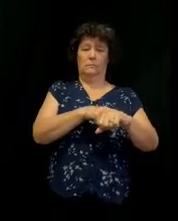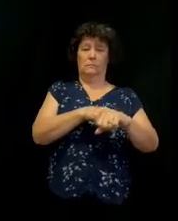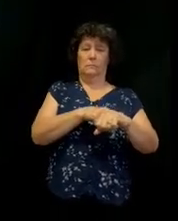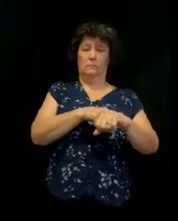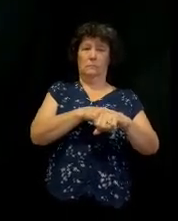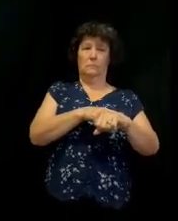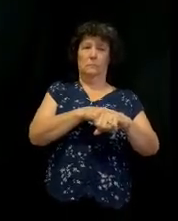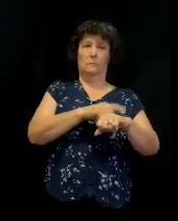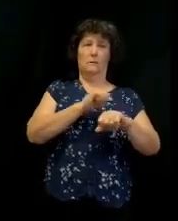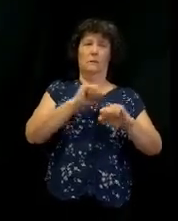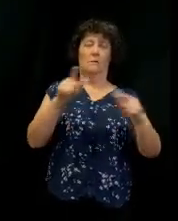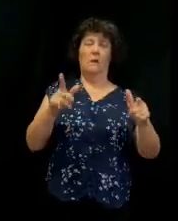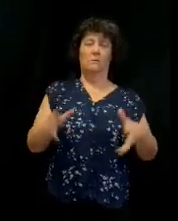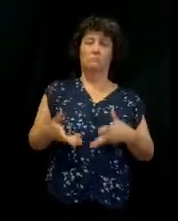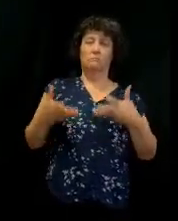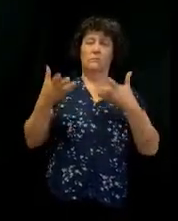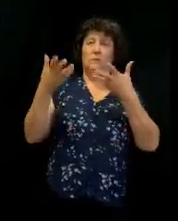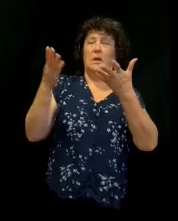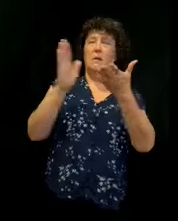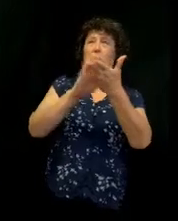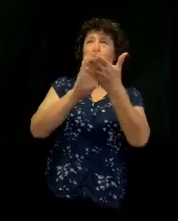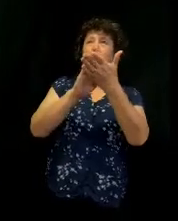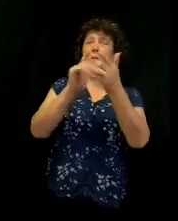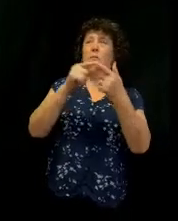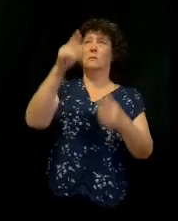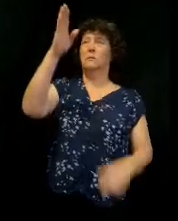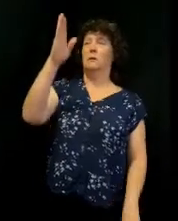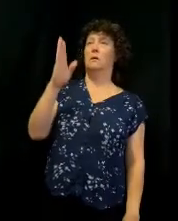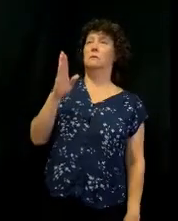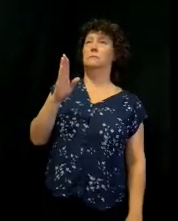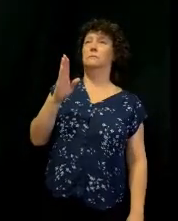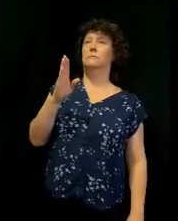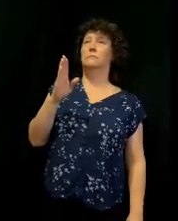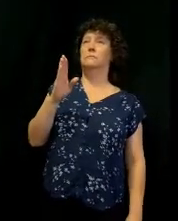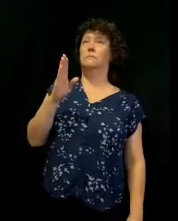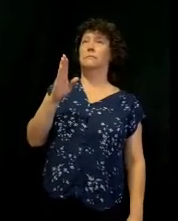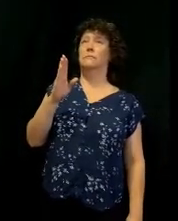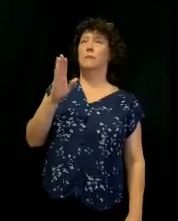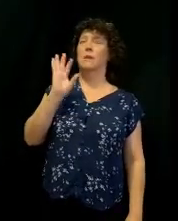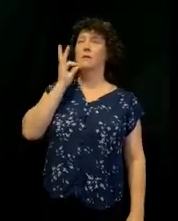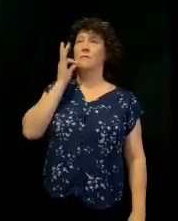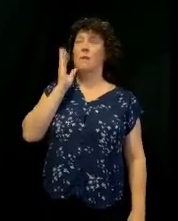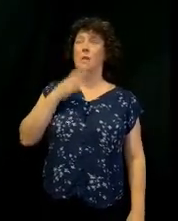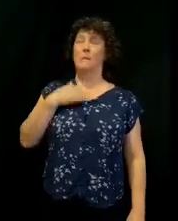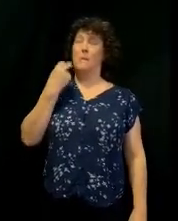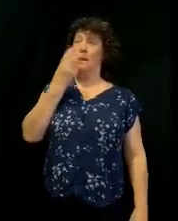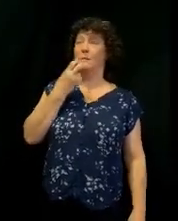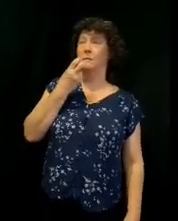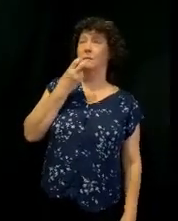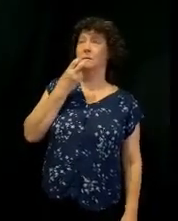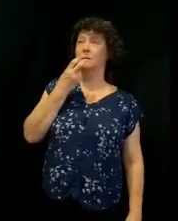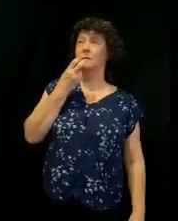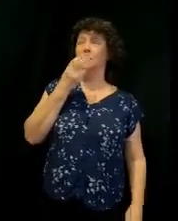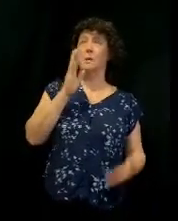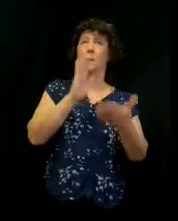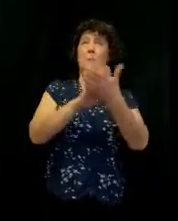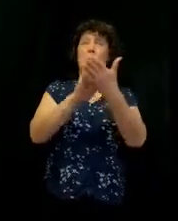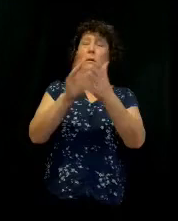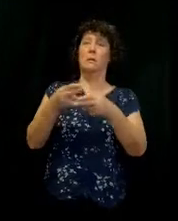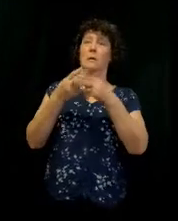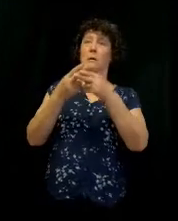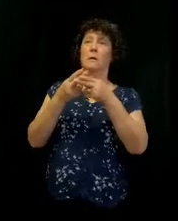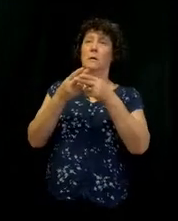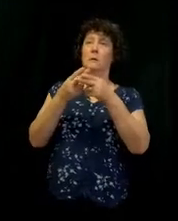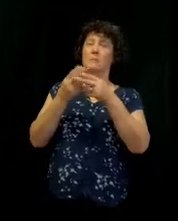Therefore, let us offer the sacrifice of praise unto God, which is the fruit of our lives, giving praise unto his name. It's a sacrifice